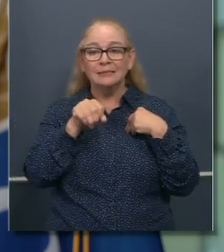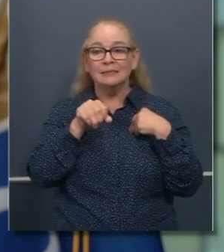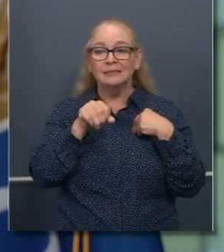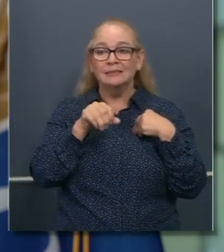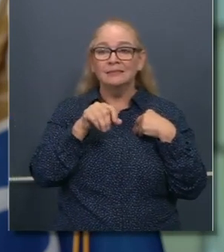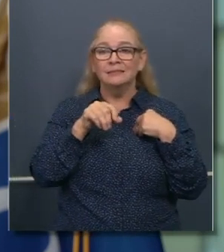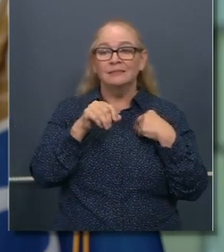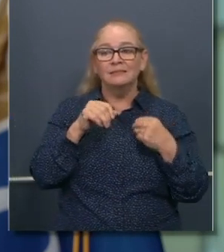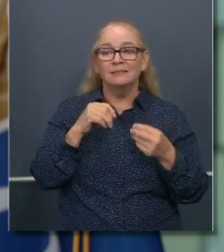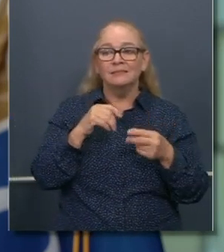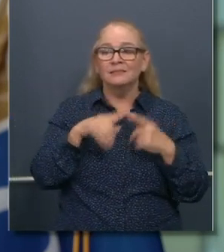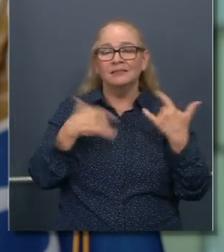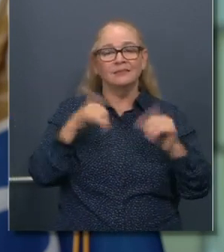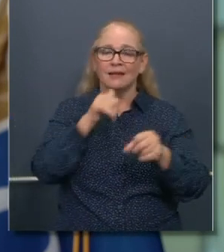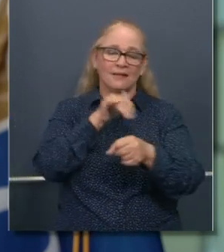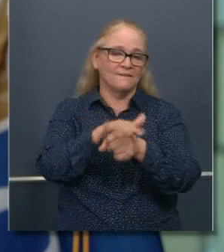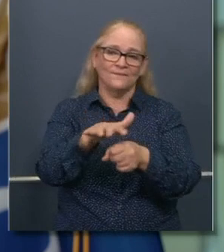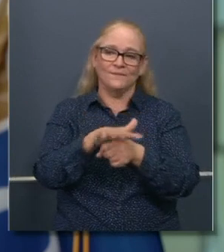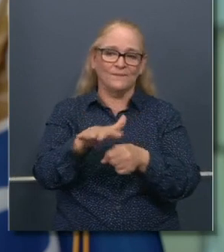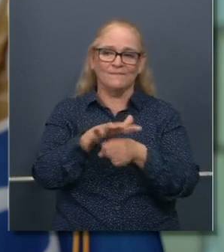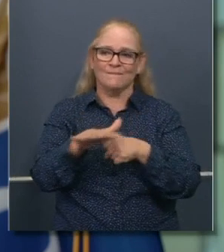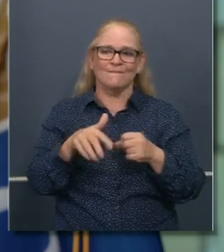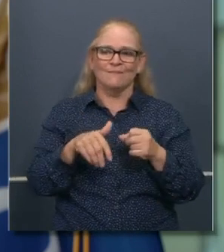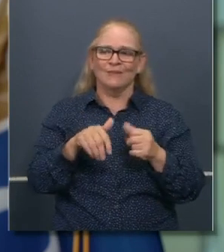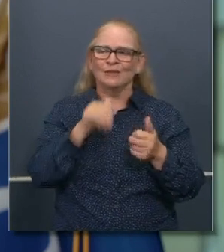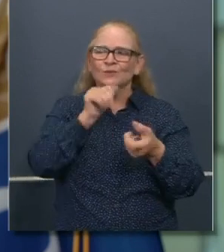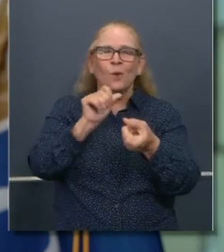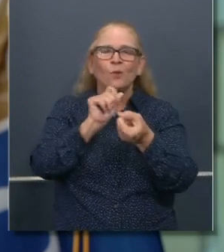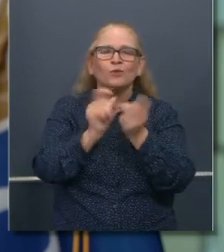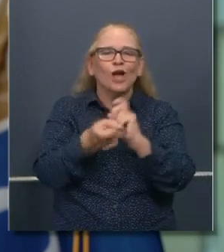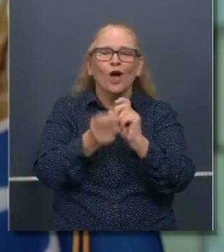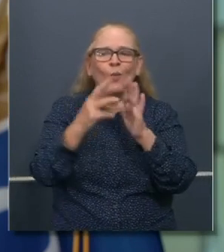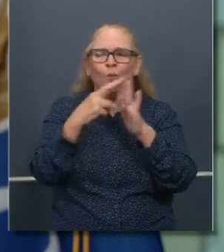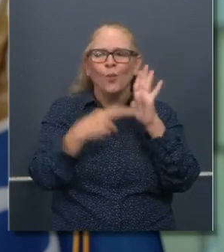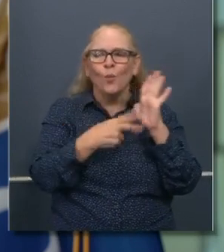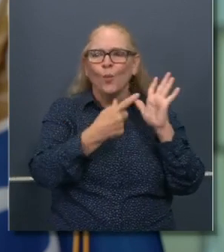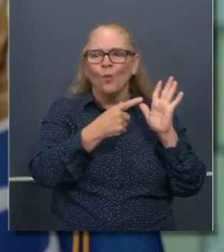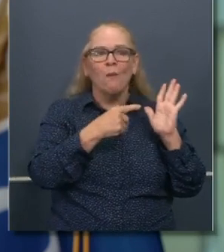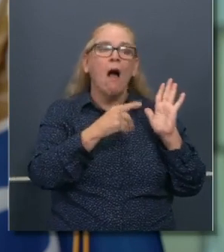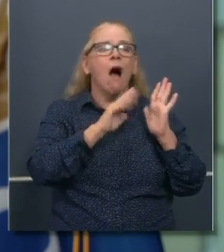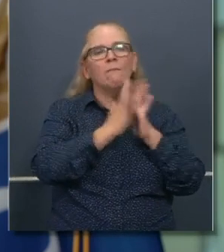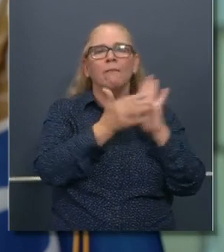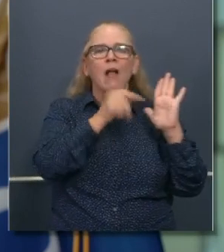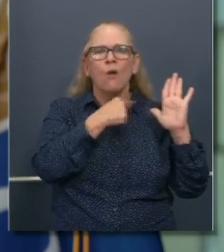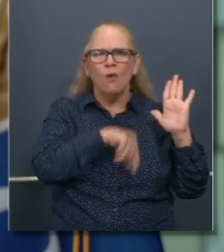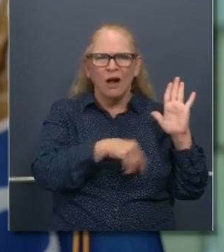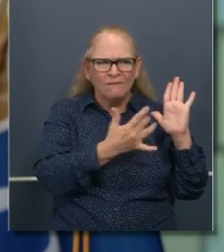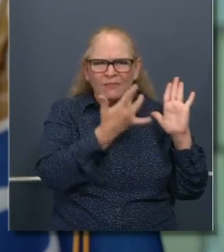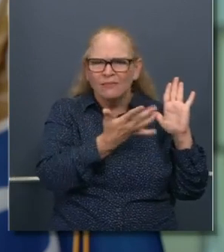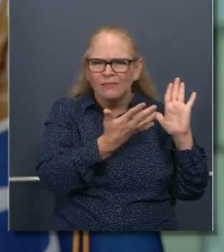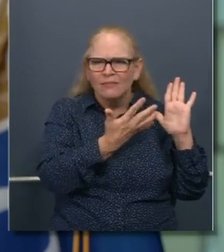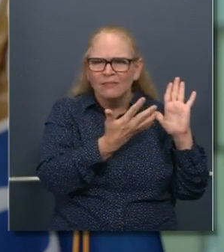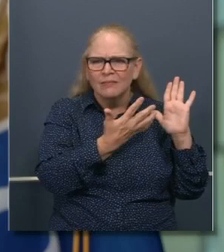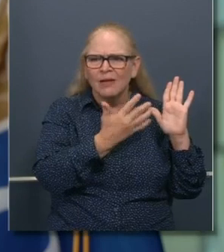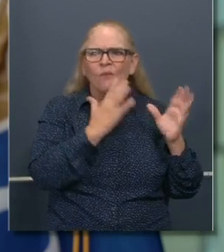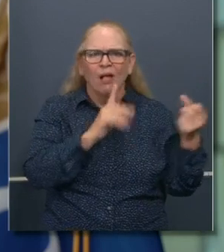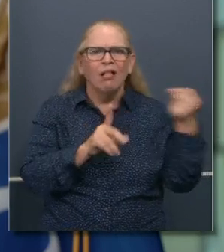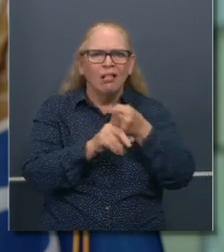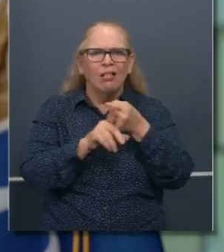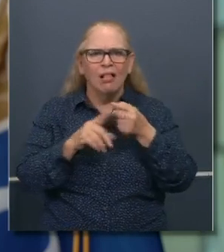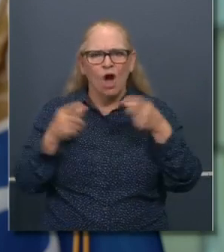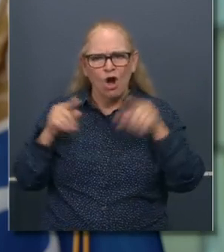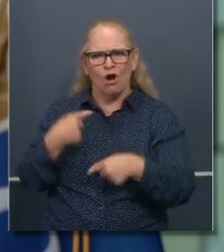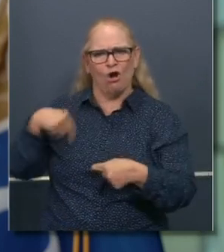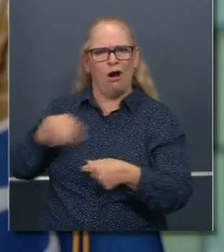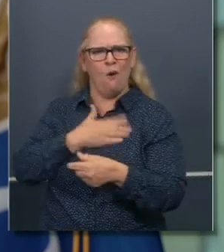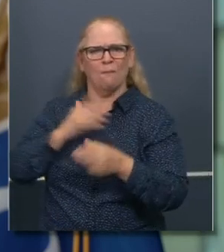not enough, but you can't change the eligibility rules in a way that will impact our capacity to get these dollars in the pockets